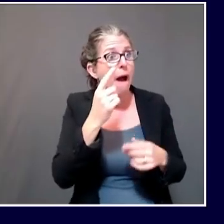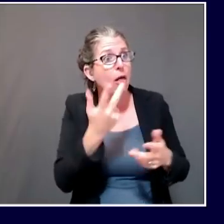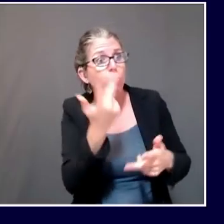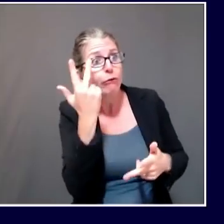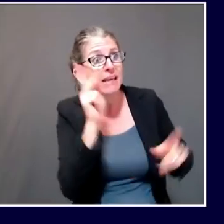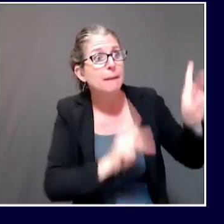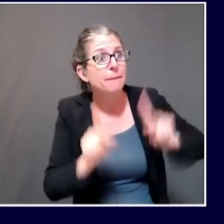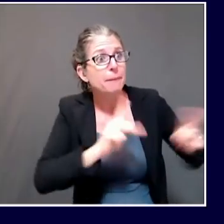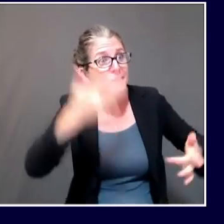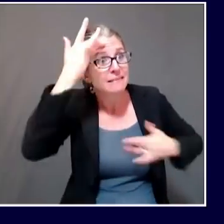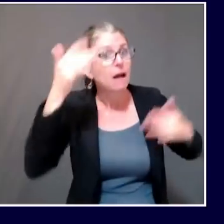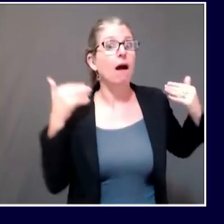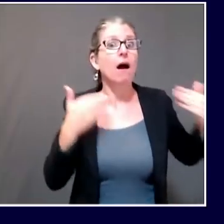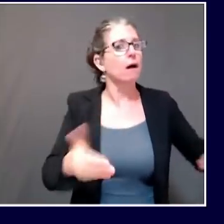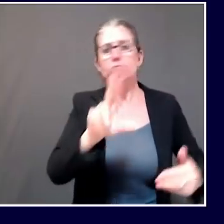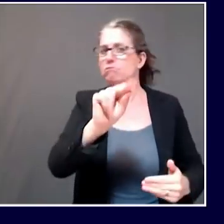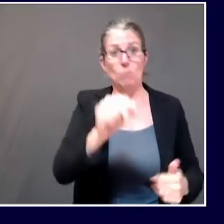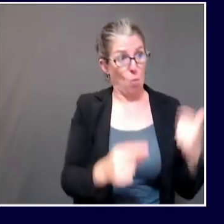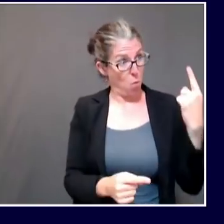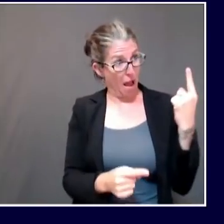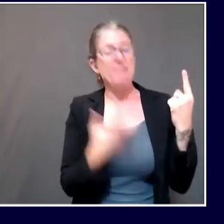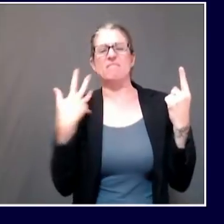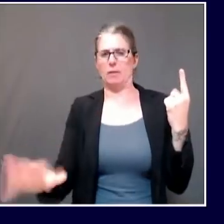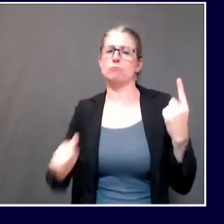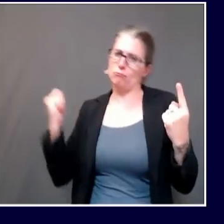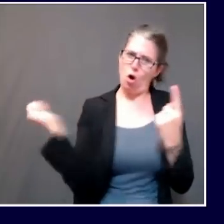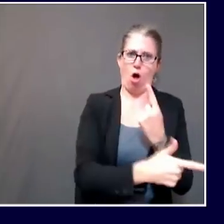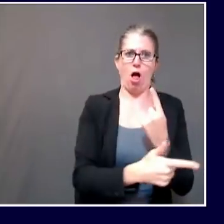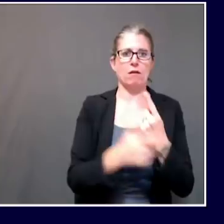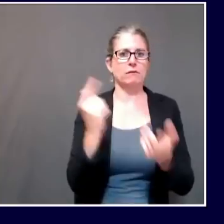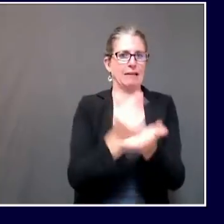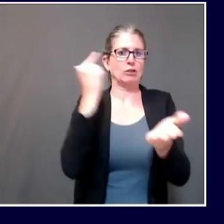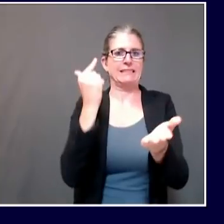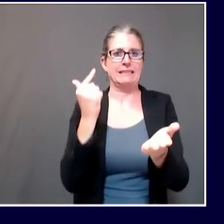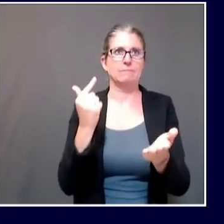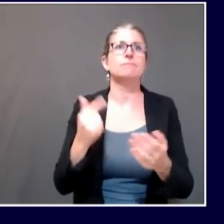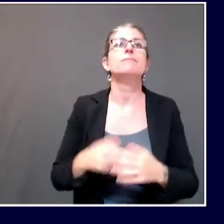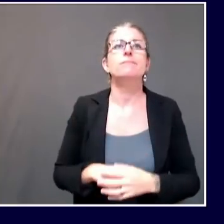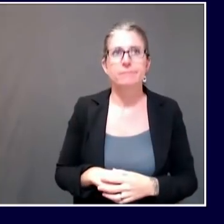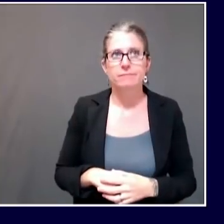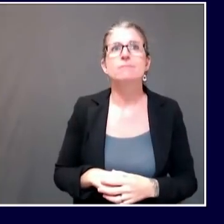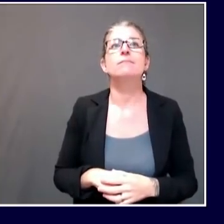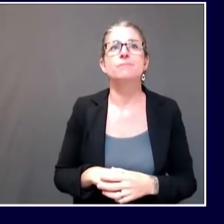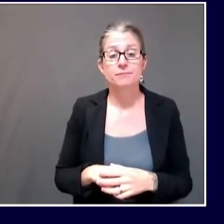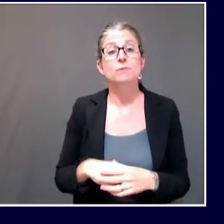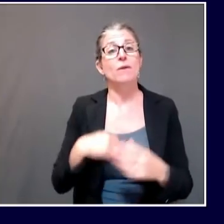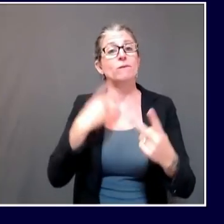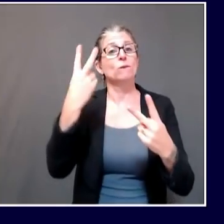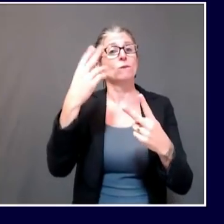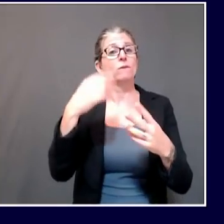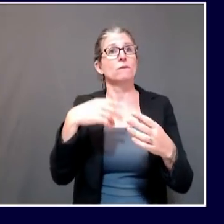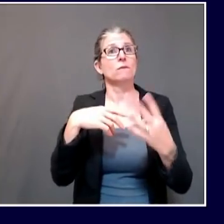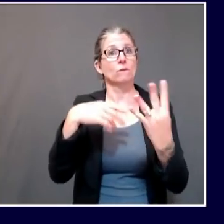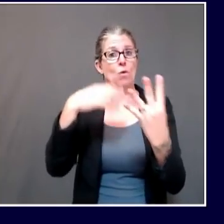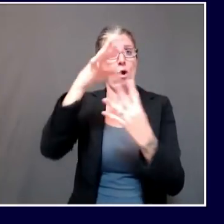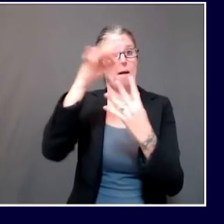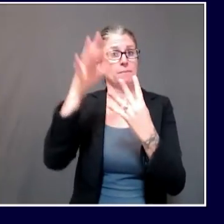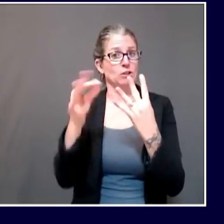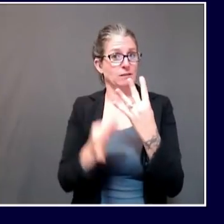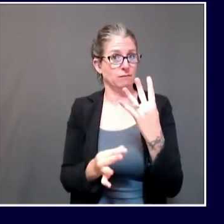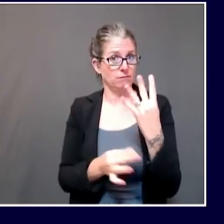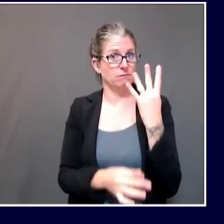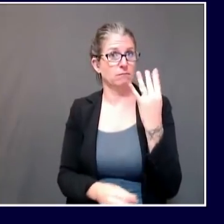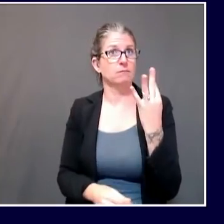First, facilities will have four options for staff testing. First, they can send the samples to our state lab for